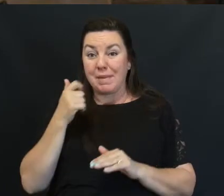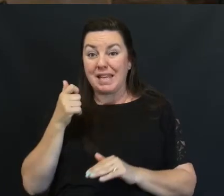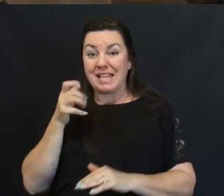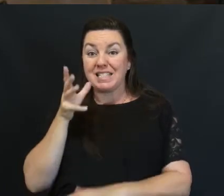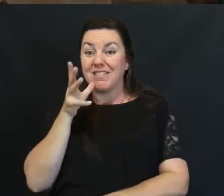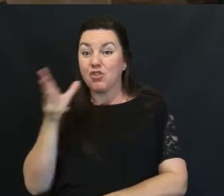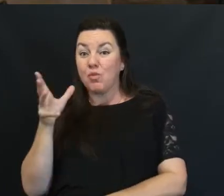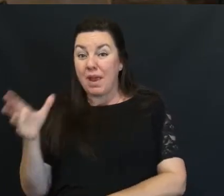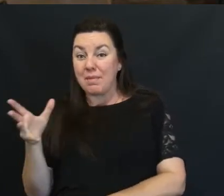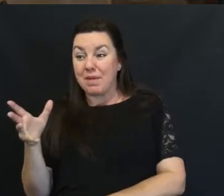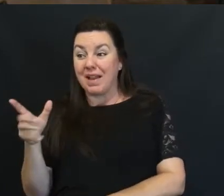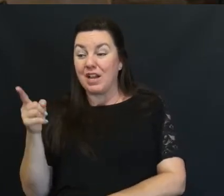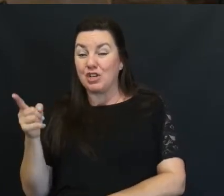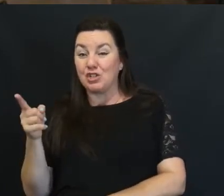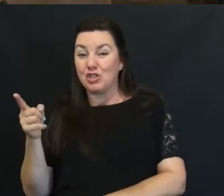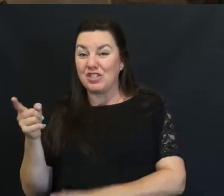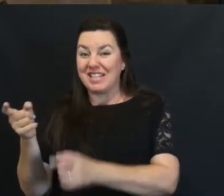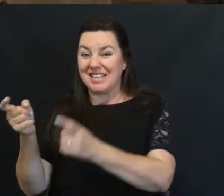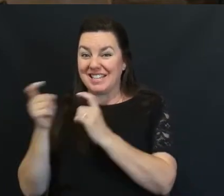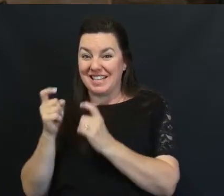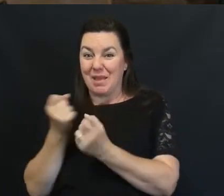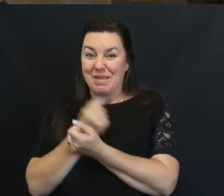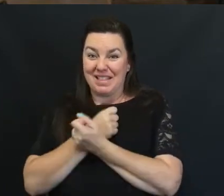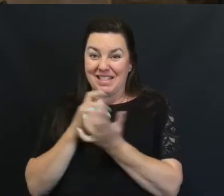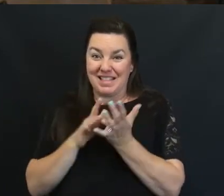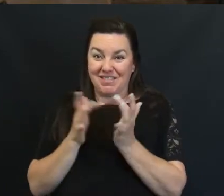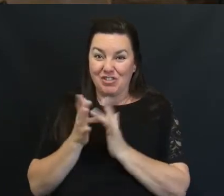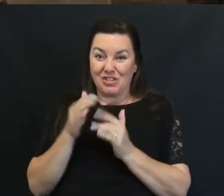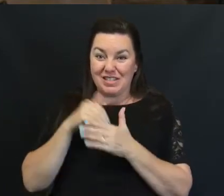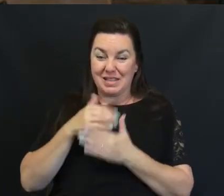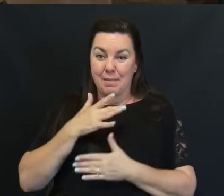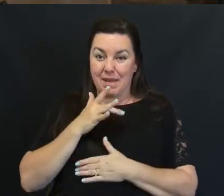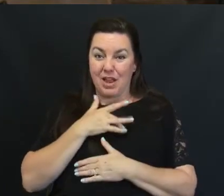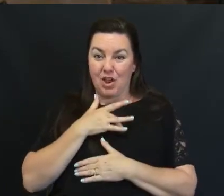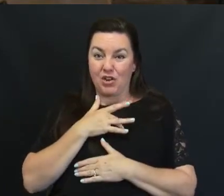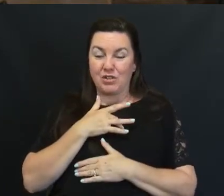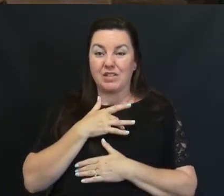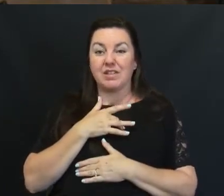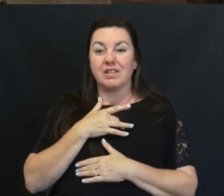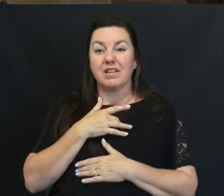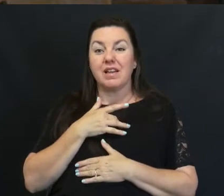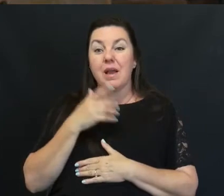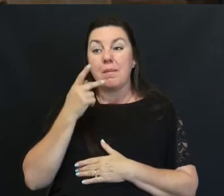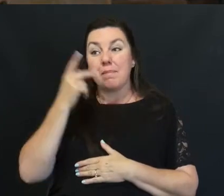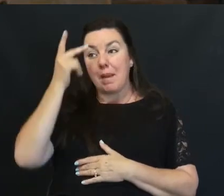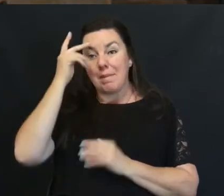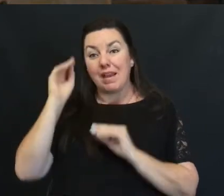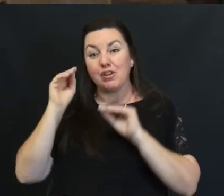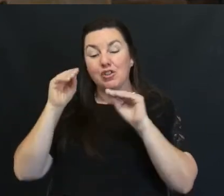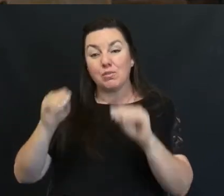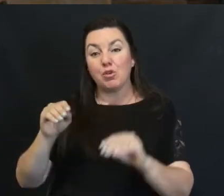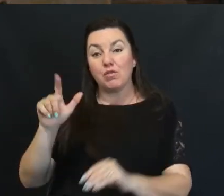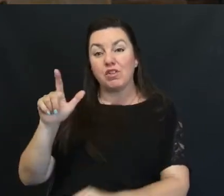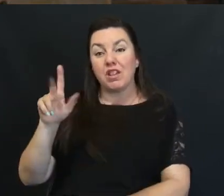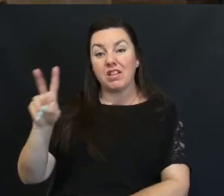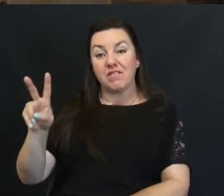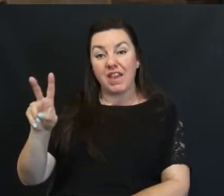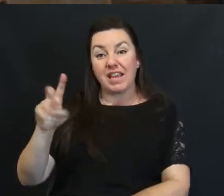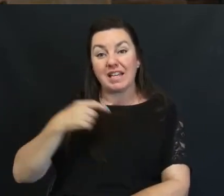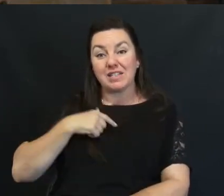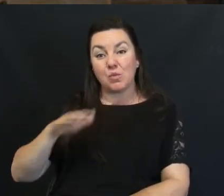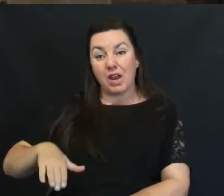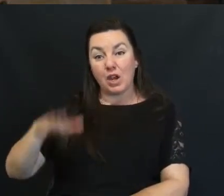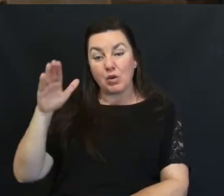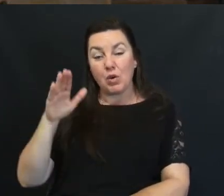She put the love Of Jesus in my heart My parents moved To Las Vegas Where I grew up Going to school And